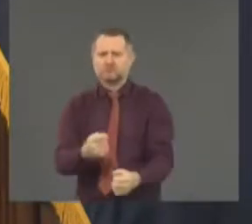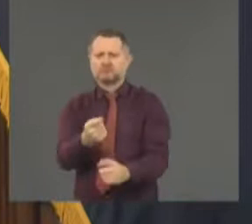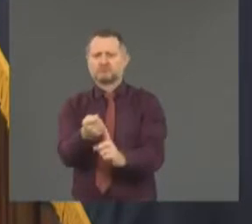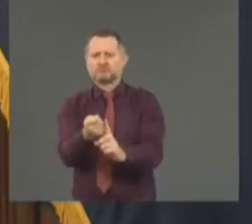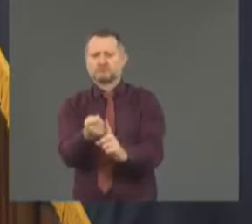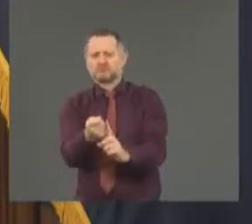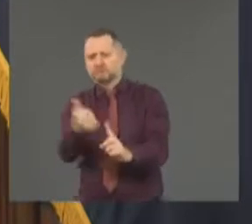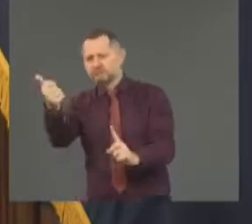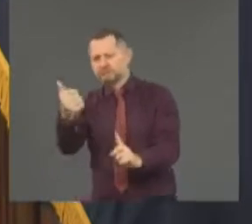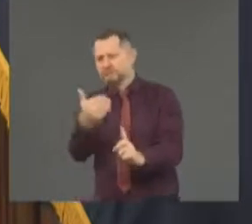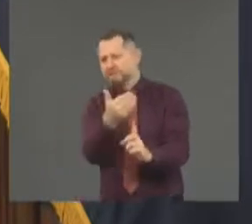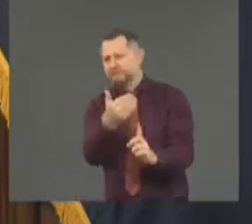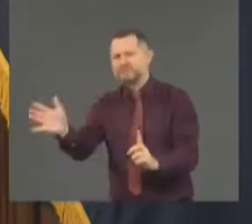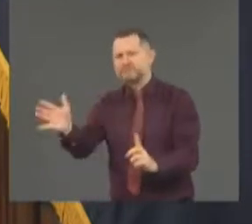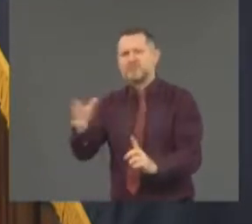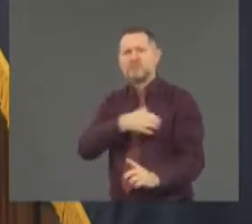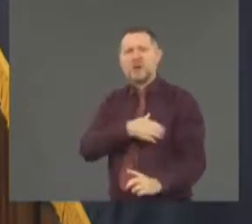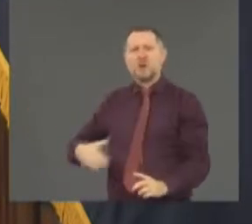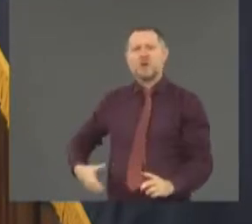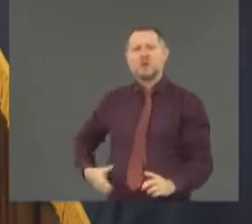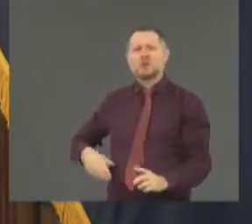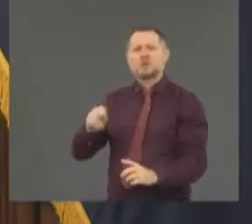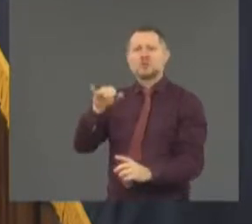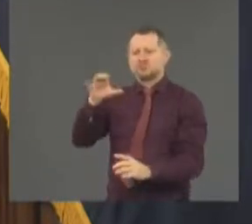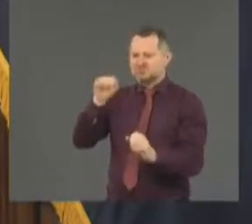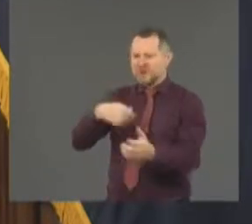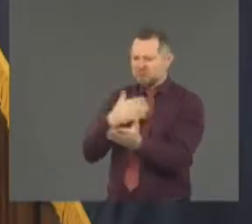and bring in the National Guard